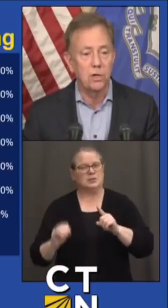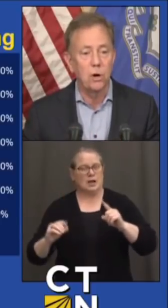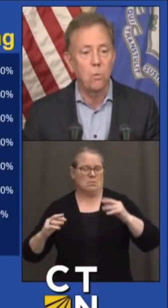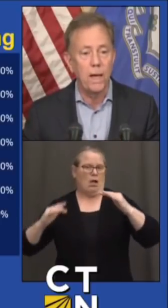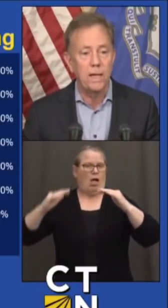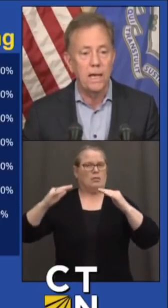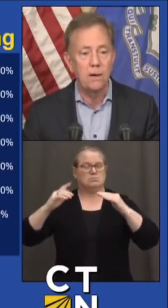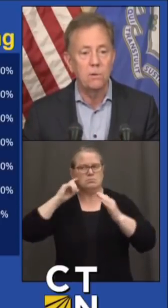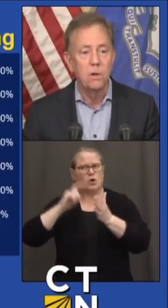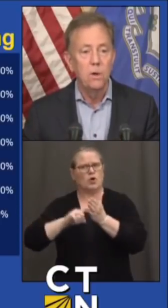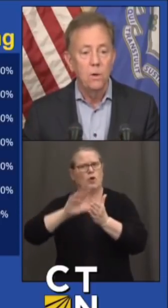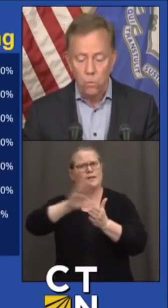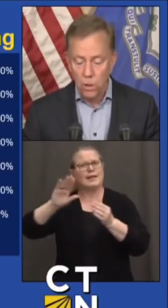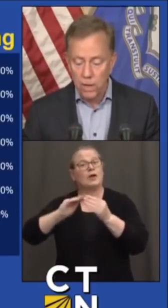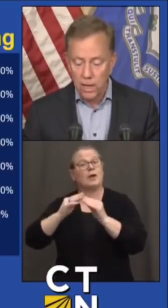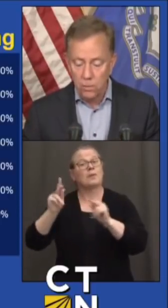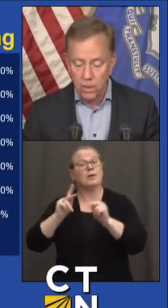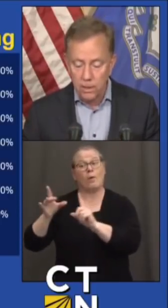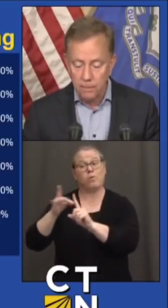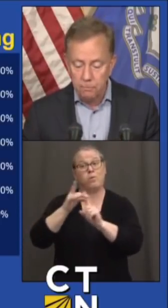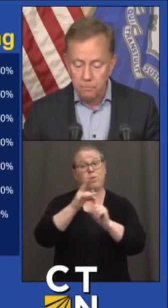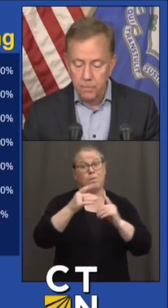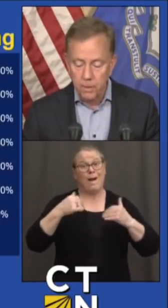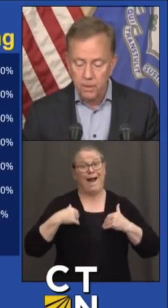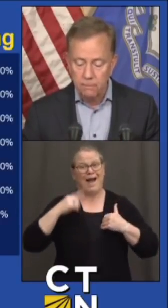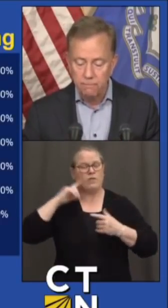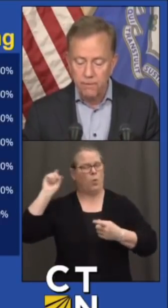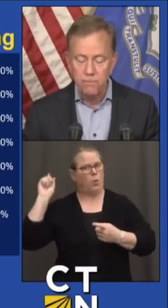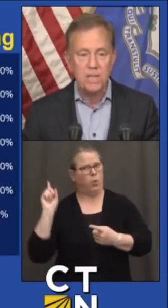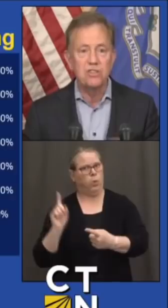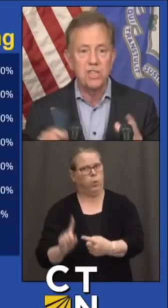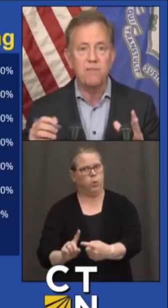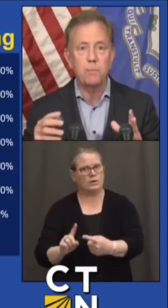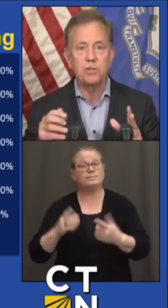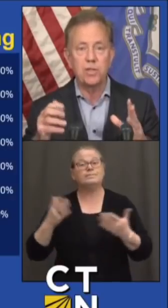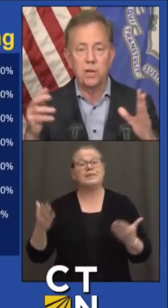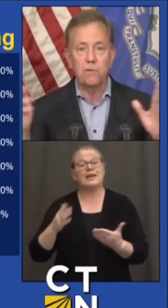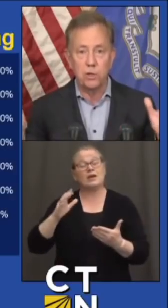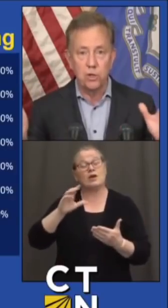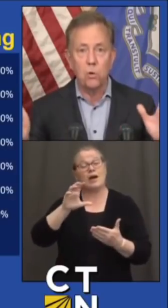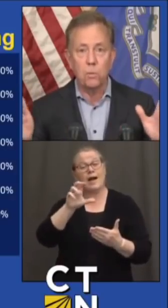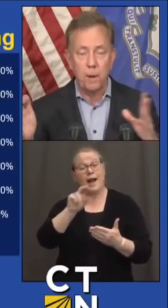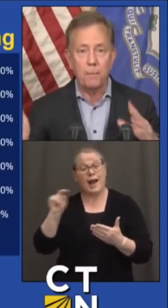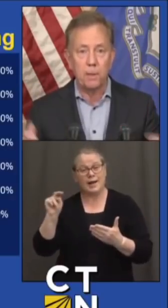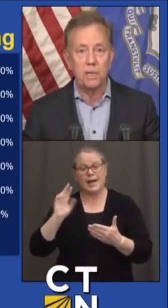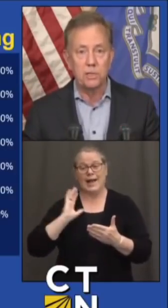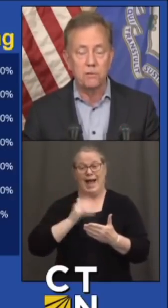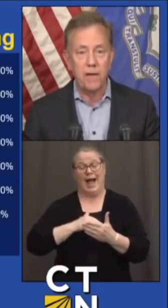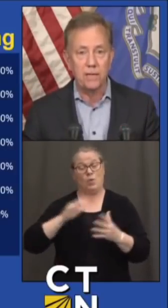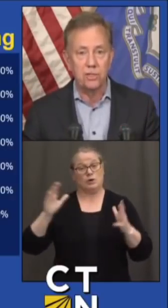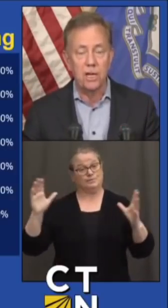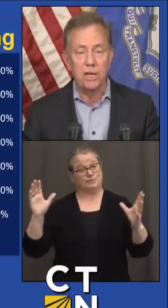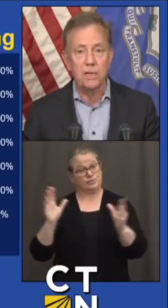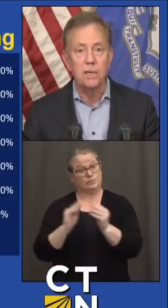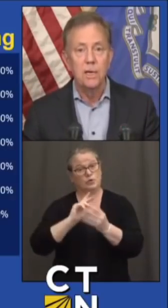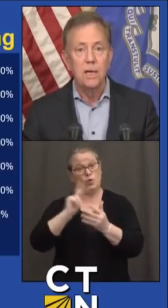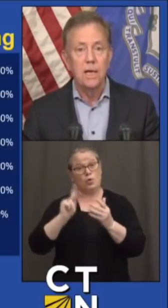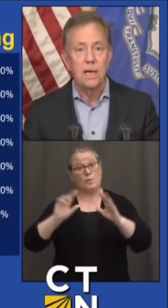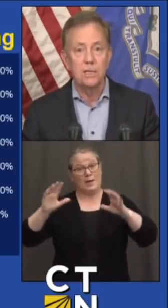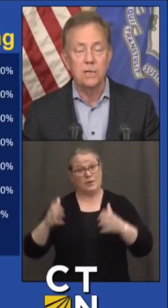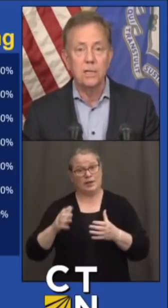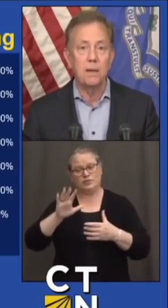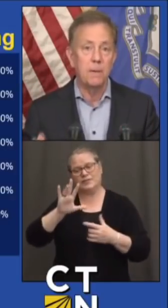rates go way down. We're now at 57% of our total population vaccinated,